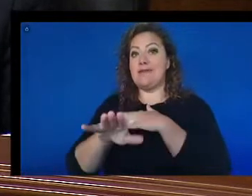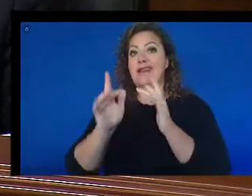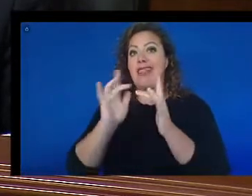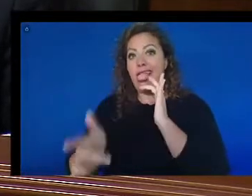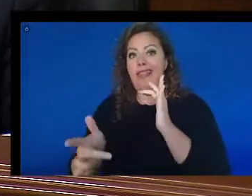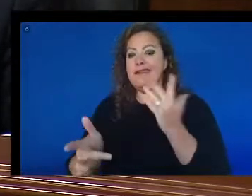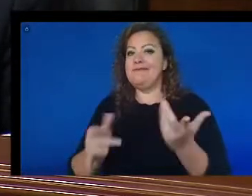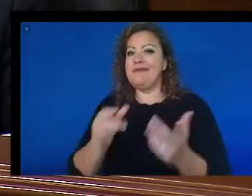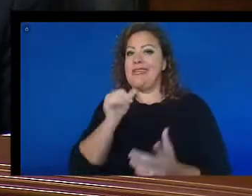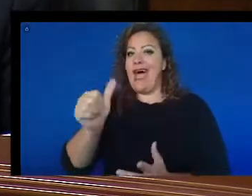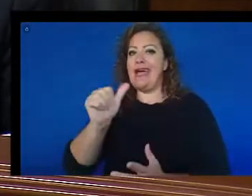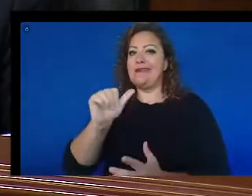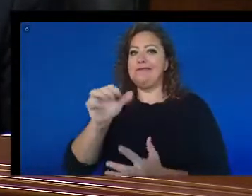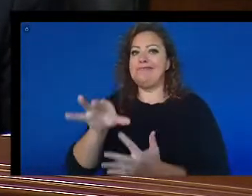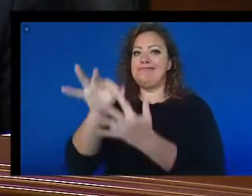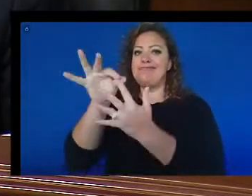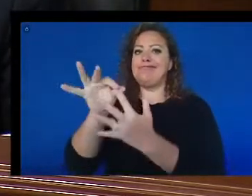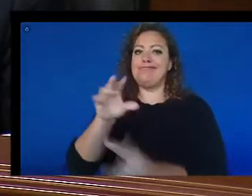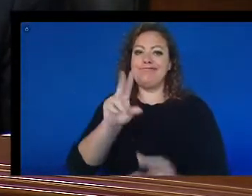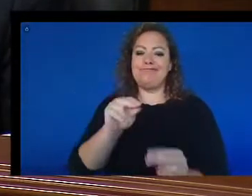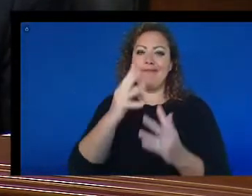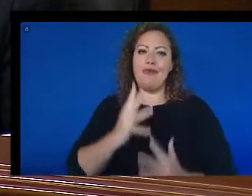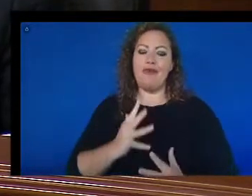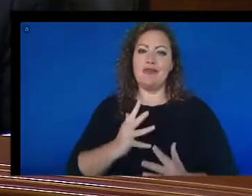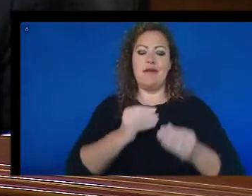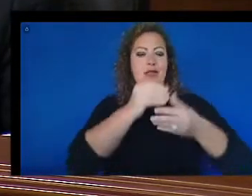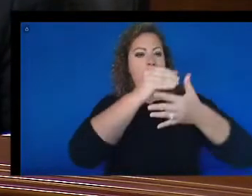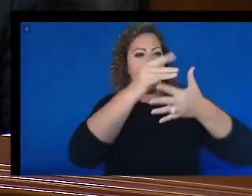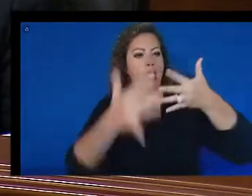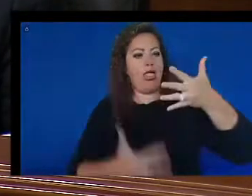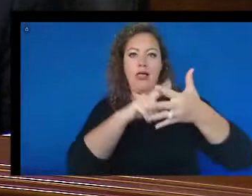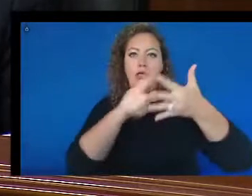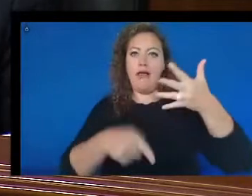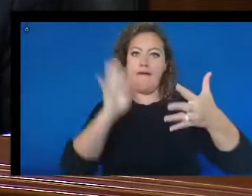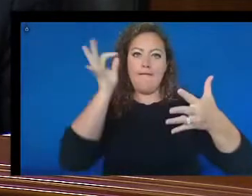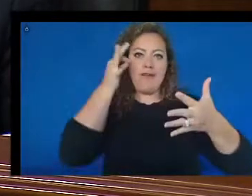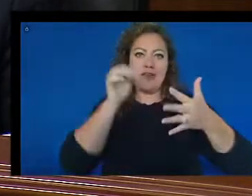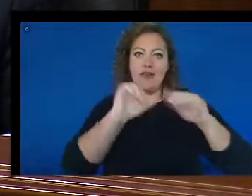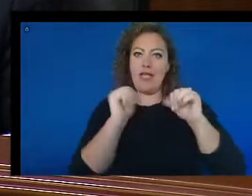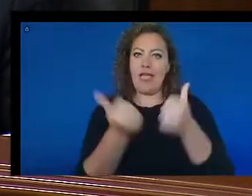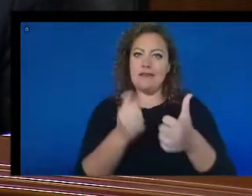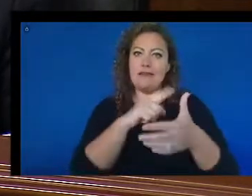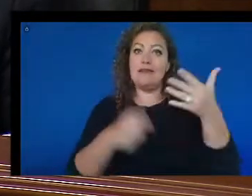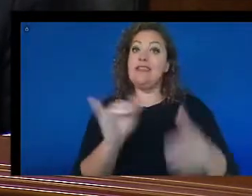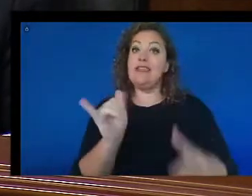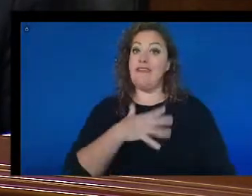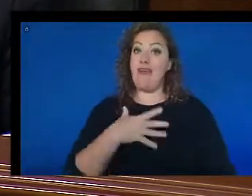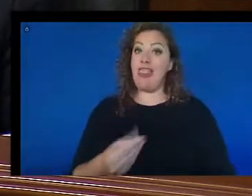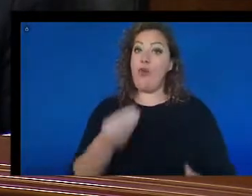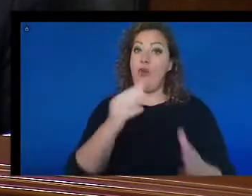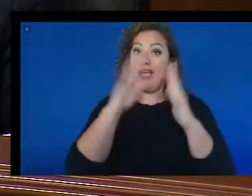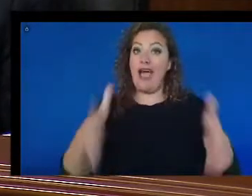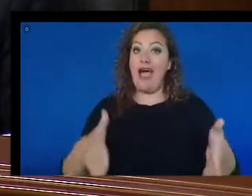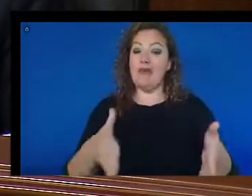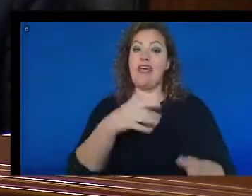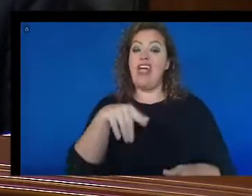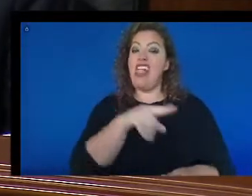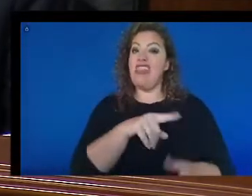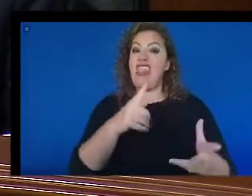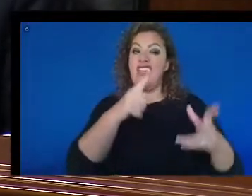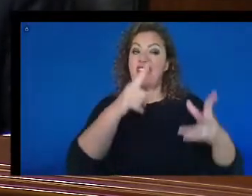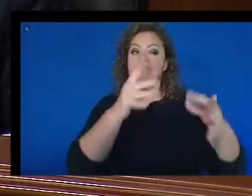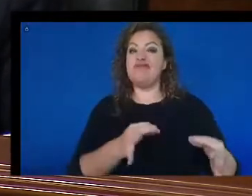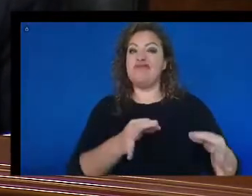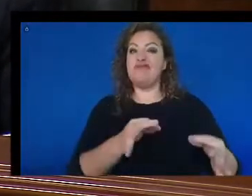unfortunately. A long list of federal agencies, and even the White House, have settled lawsuits in recent